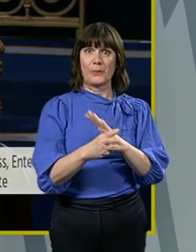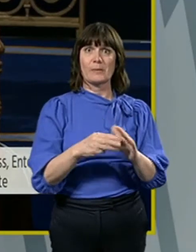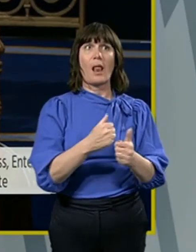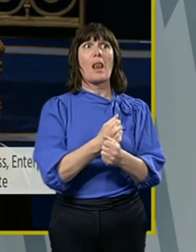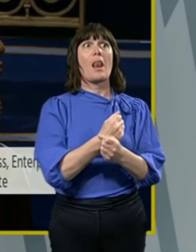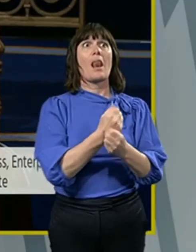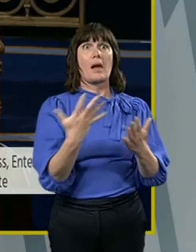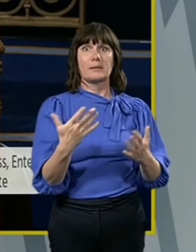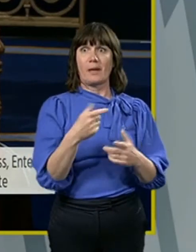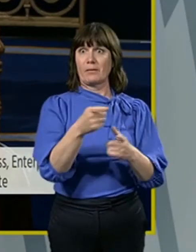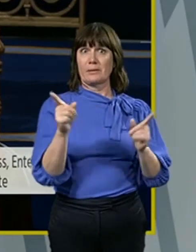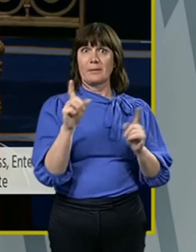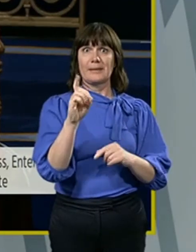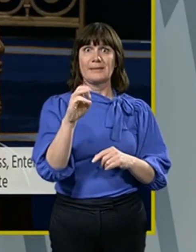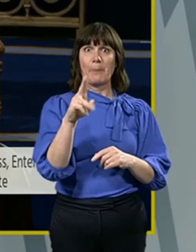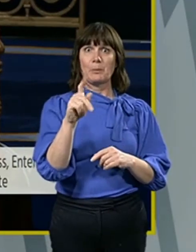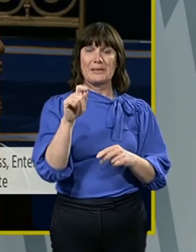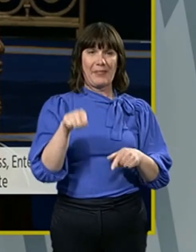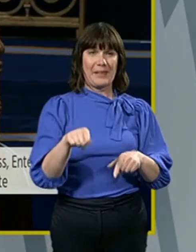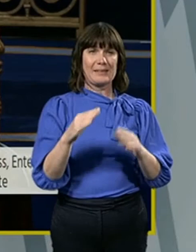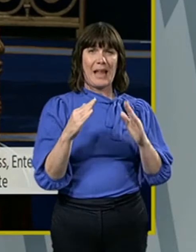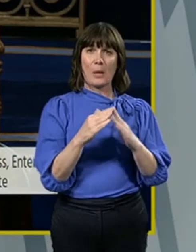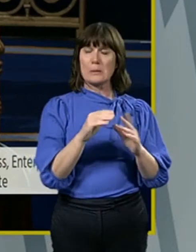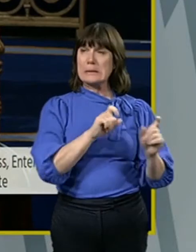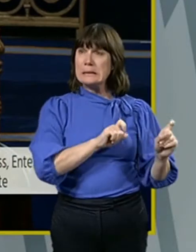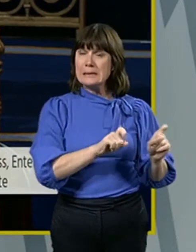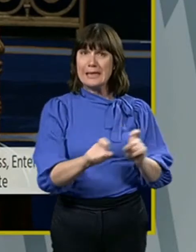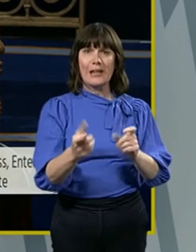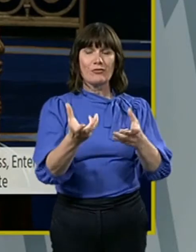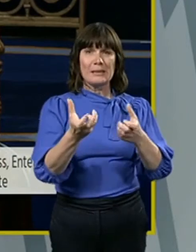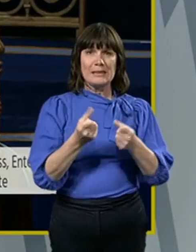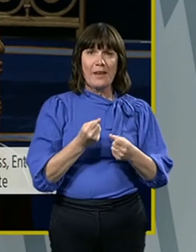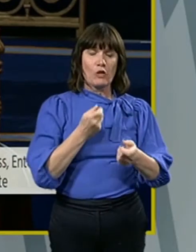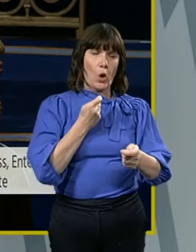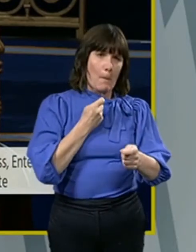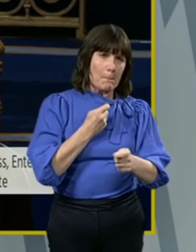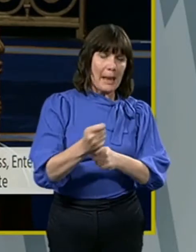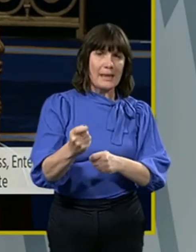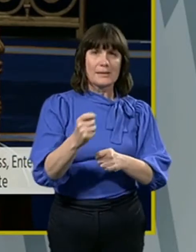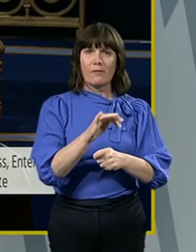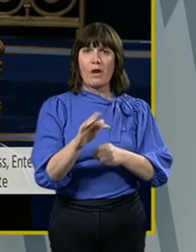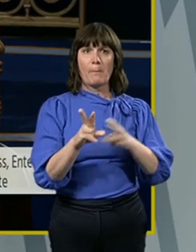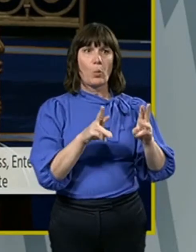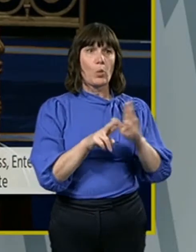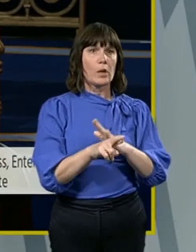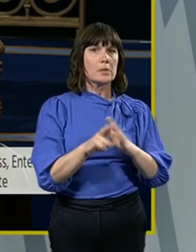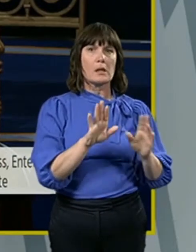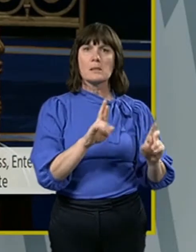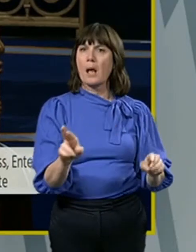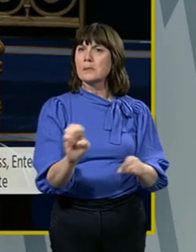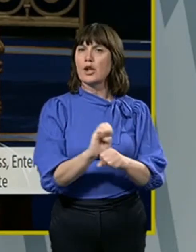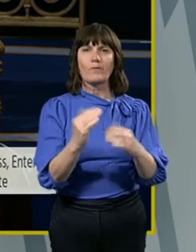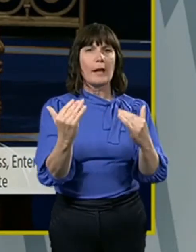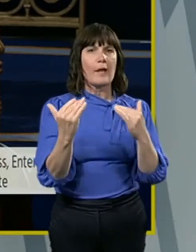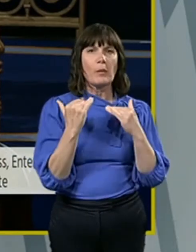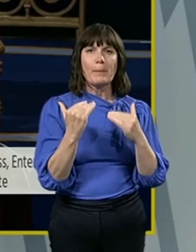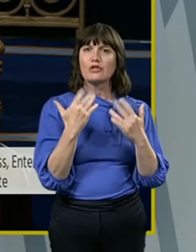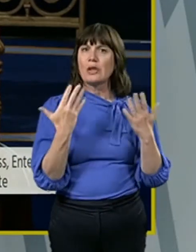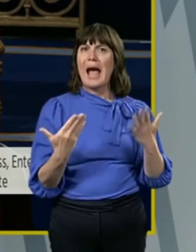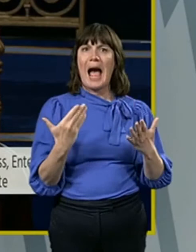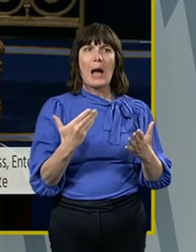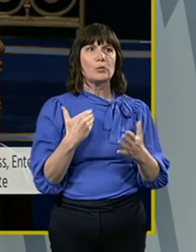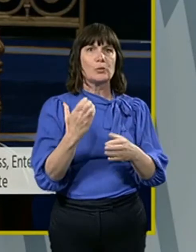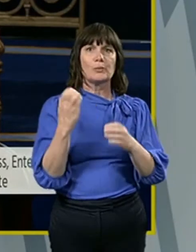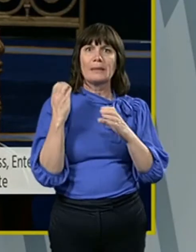deputies in this House have been inundated with complaints from workers about the lack of protocol and safety on their sites.